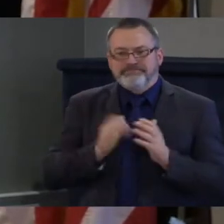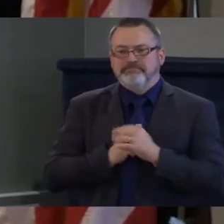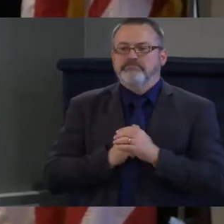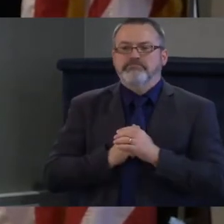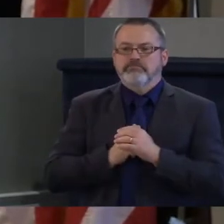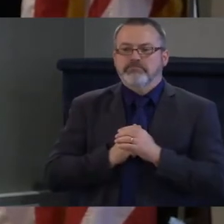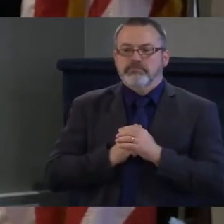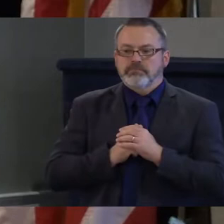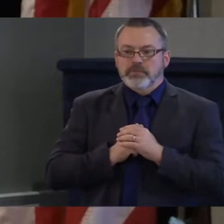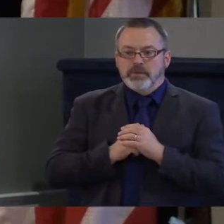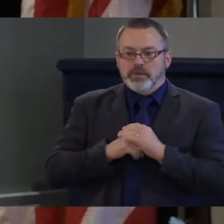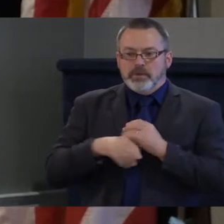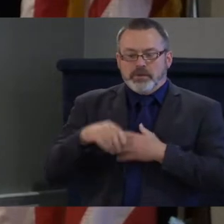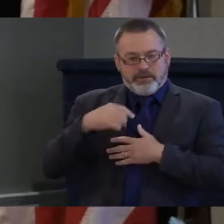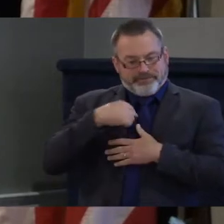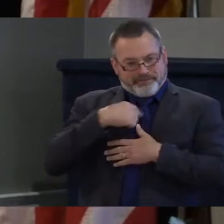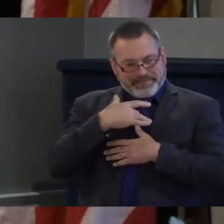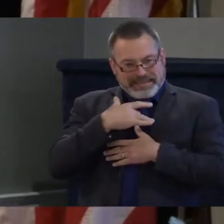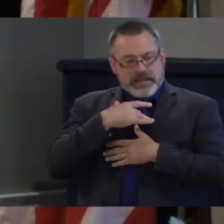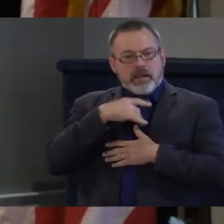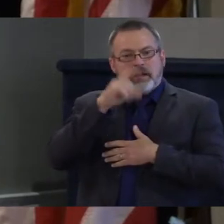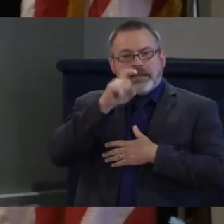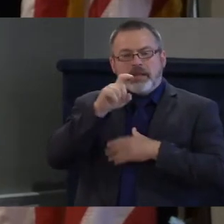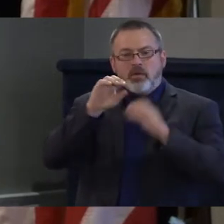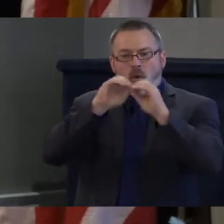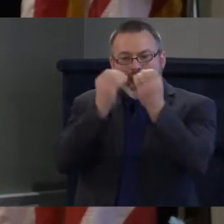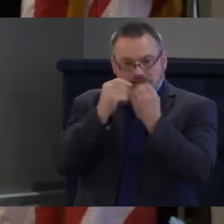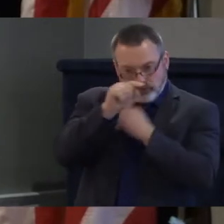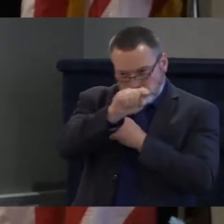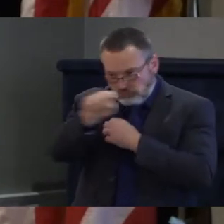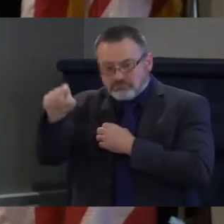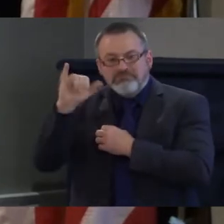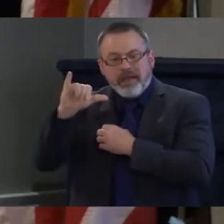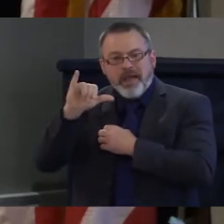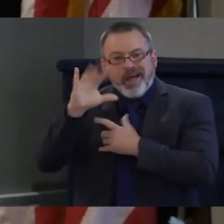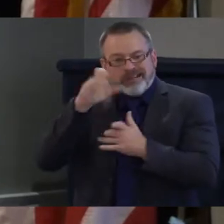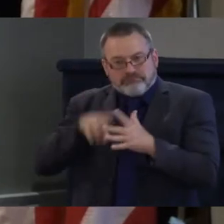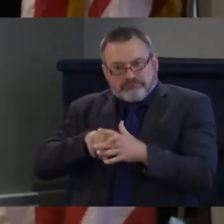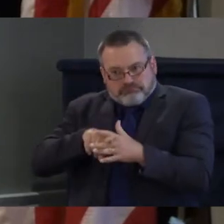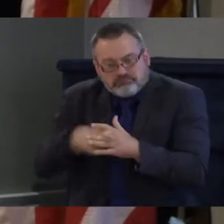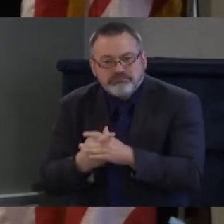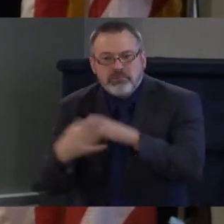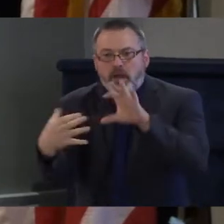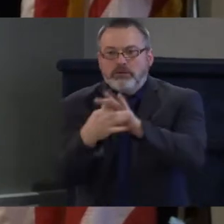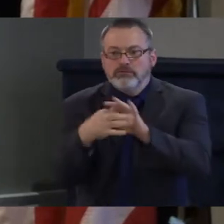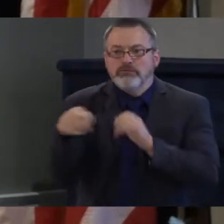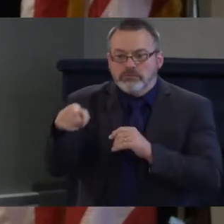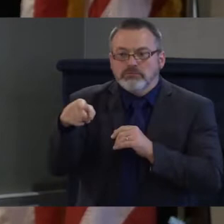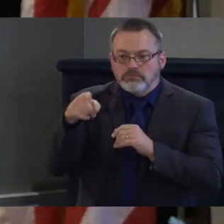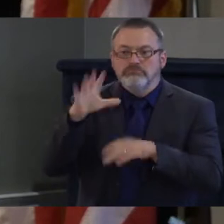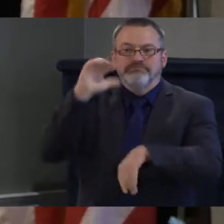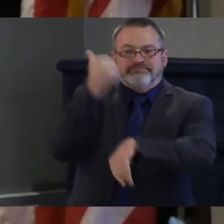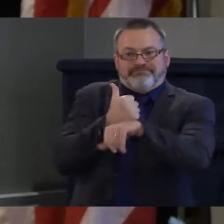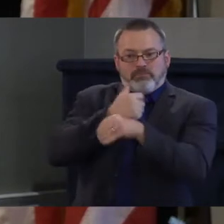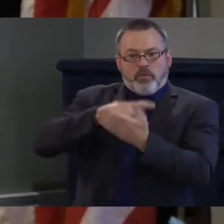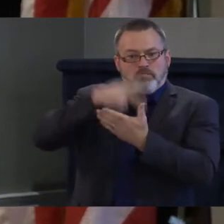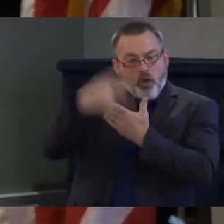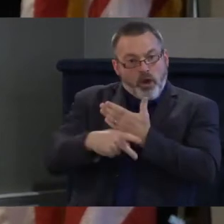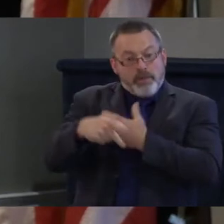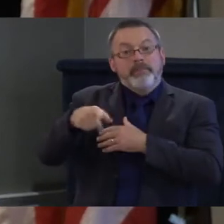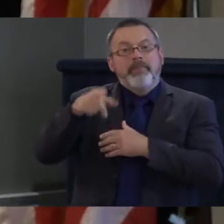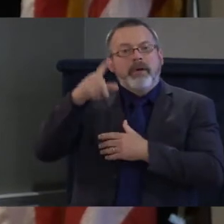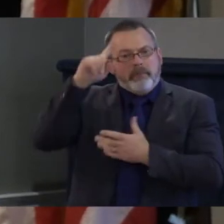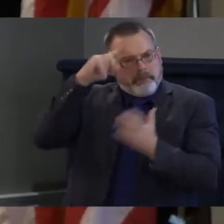Collective as an example. They have a program called the Purpose Project. This helps people identify their natural gifts and